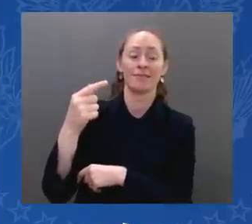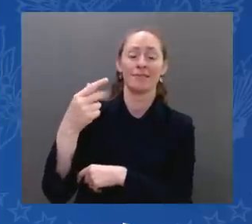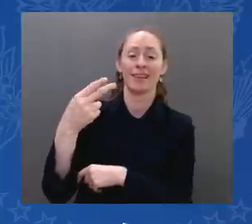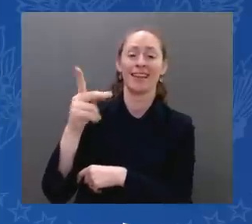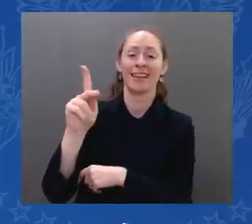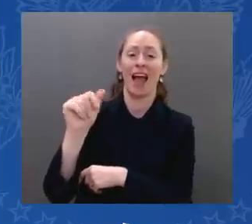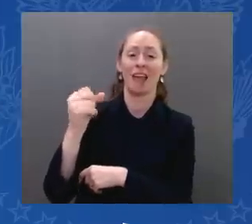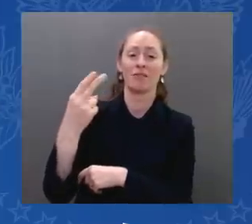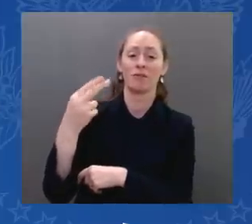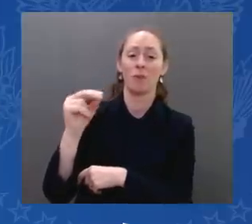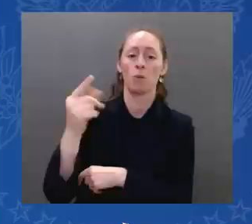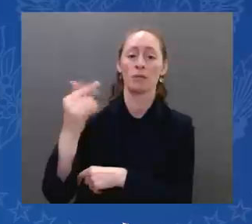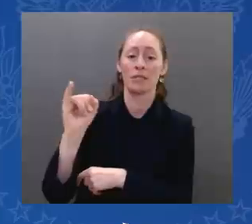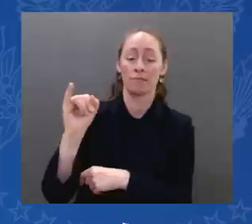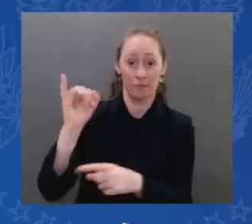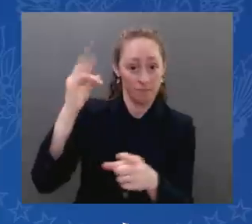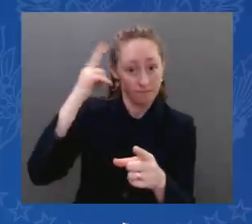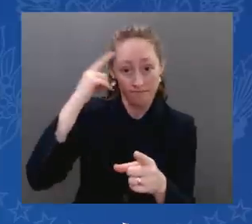around for a while.